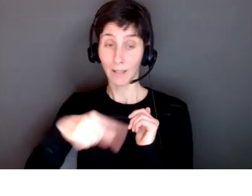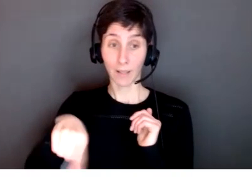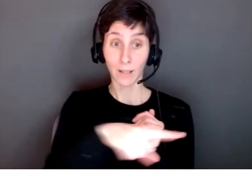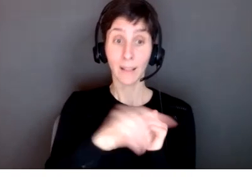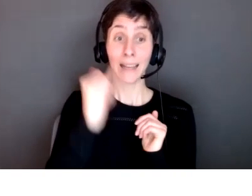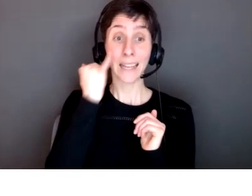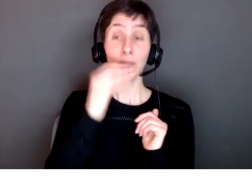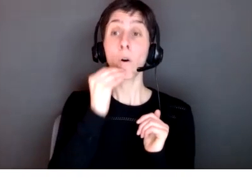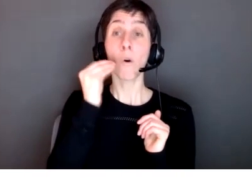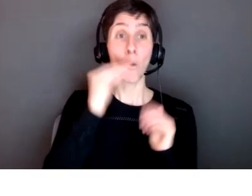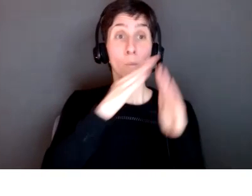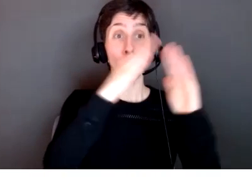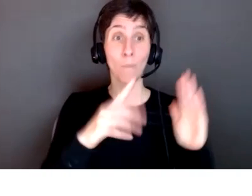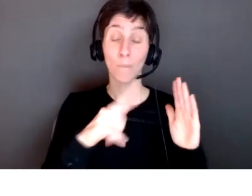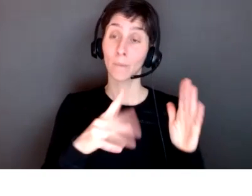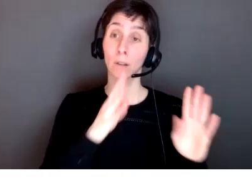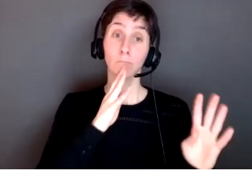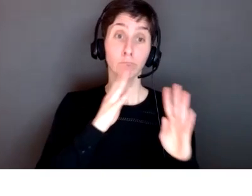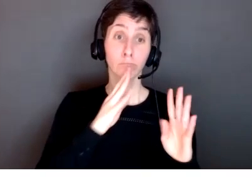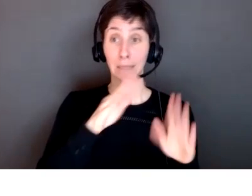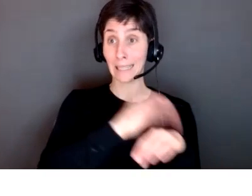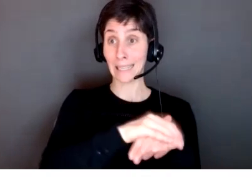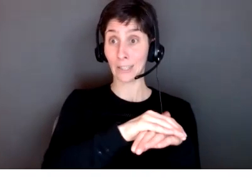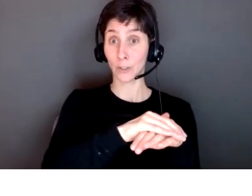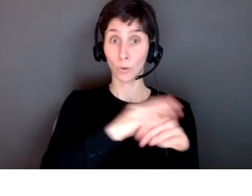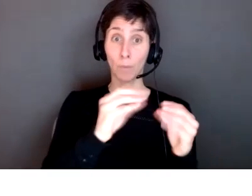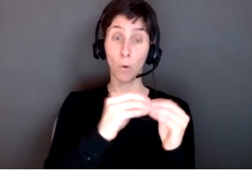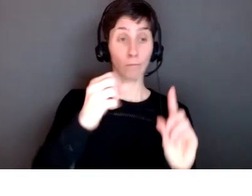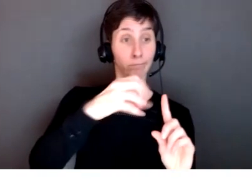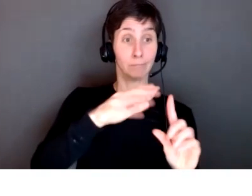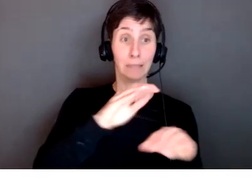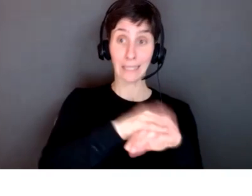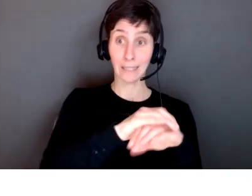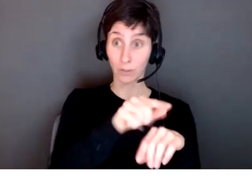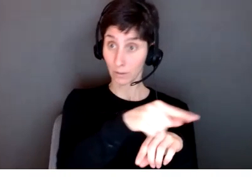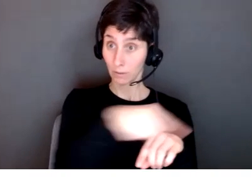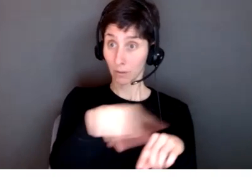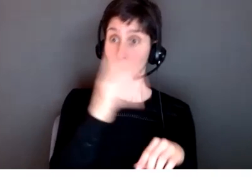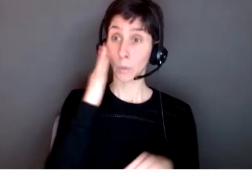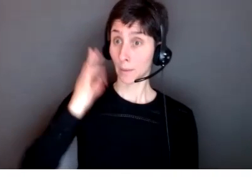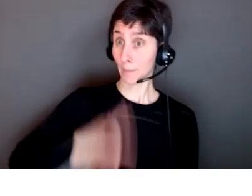what will you answer to that question let see if i can open the chat